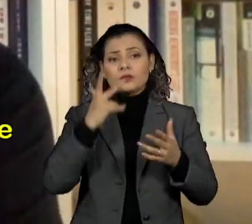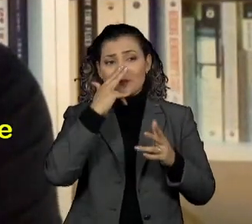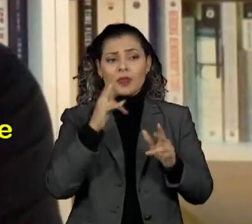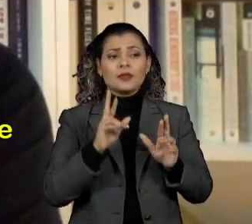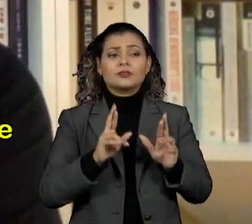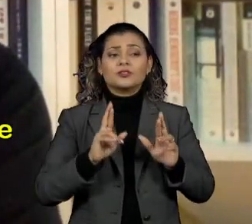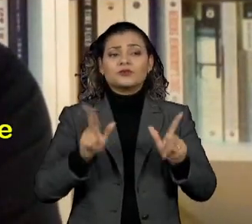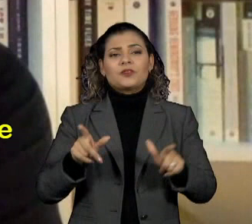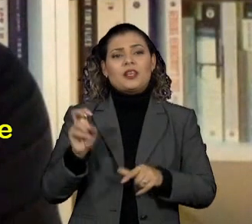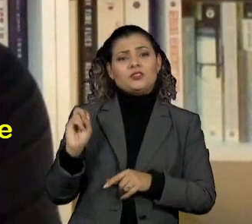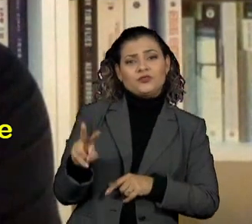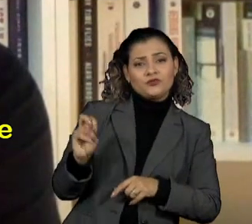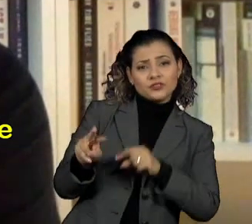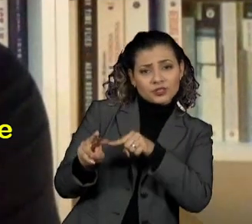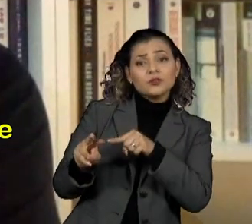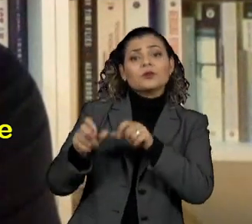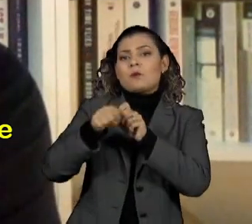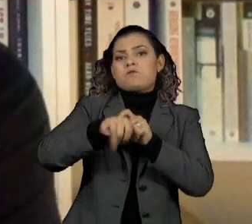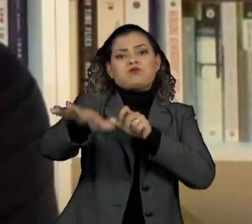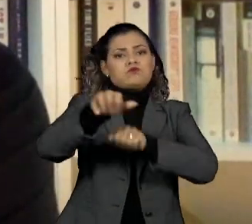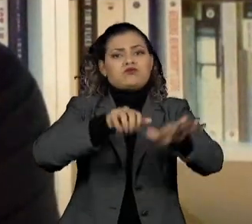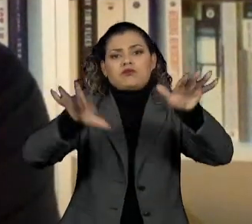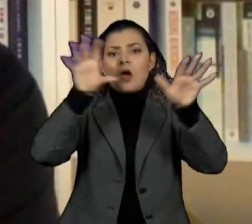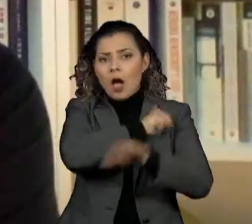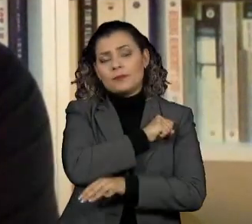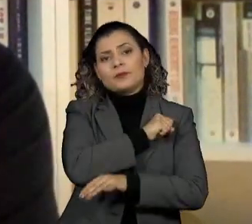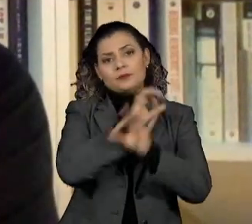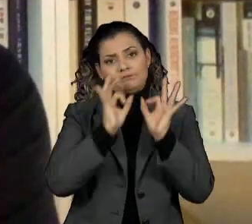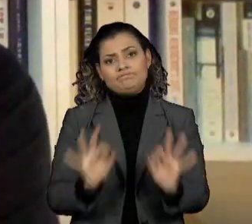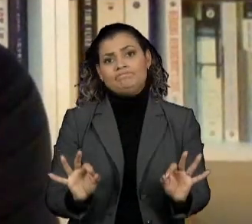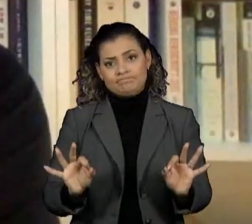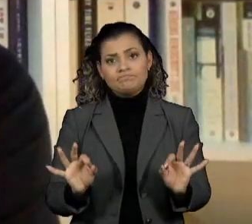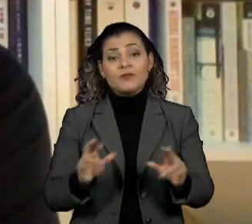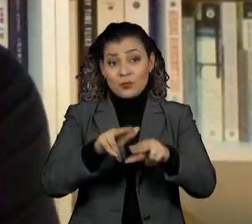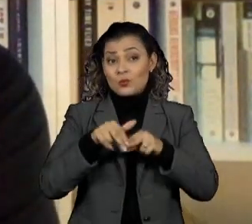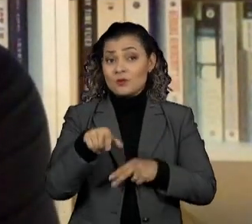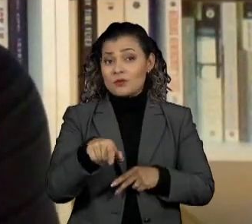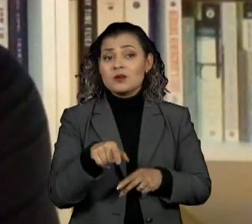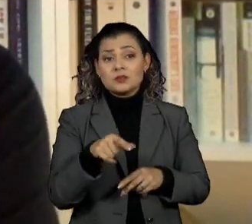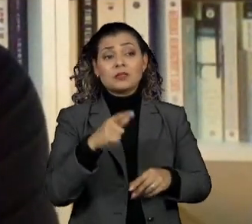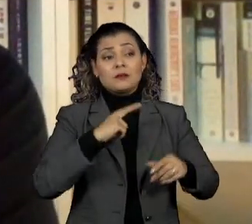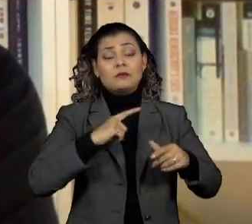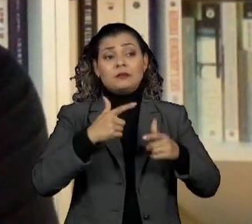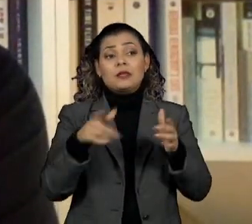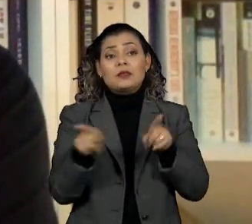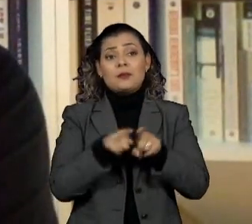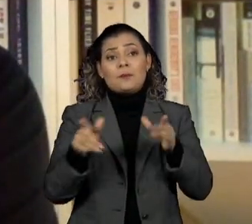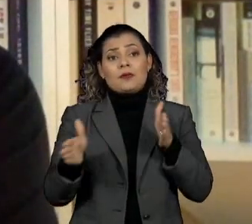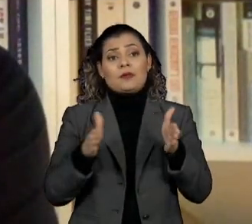virus that spreads fast and therefore can cause such a terrifying pandemic. So, let's Let's see.